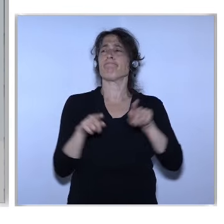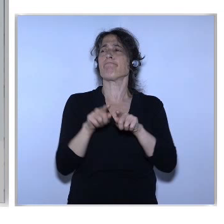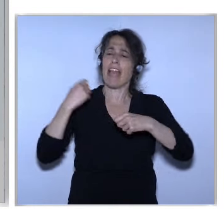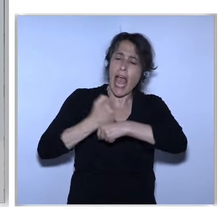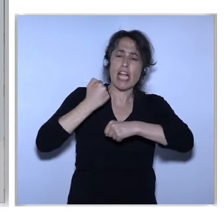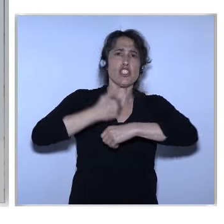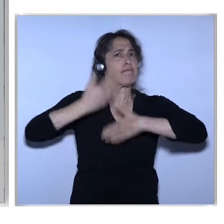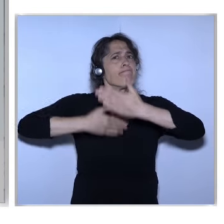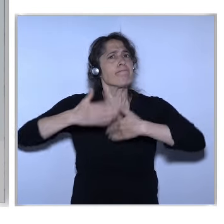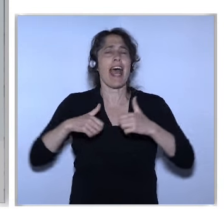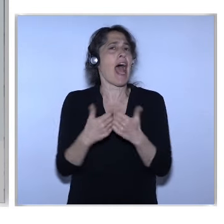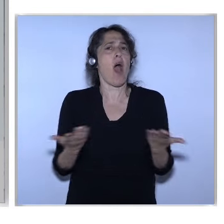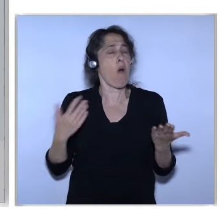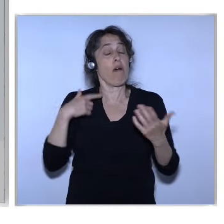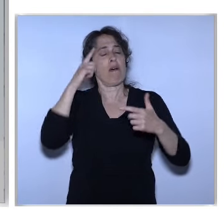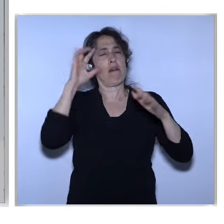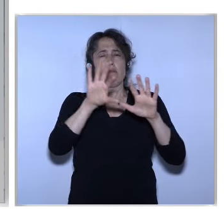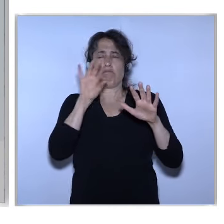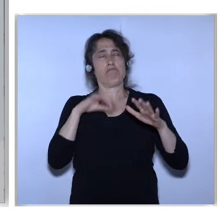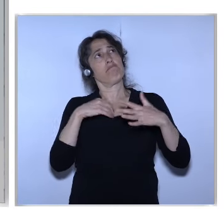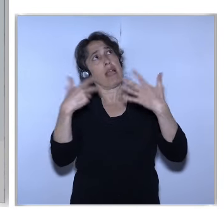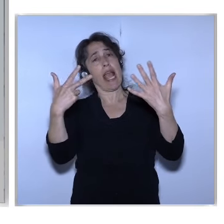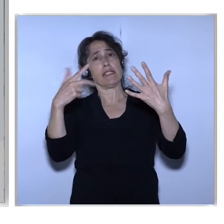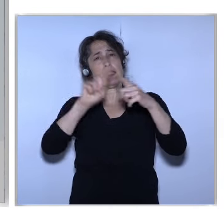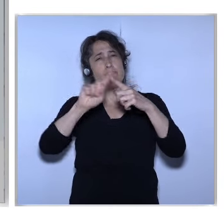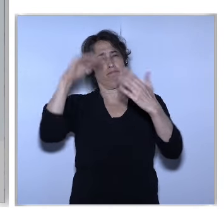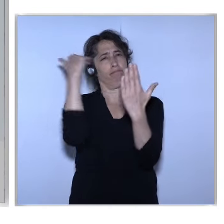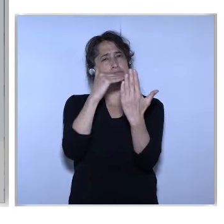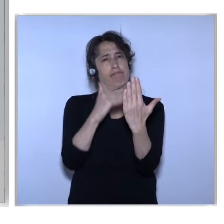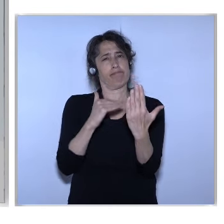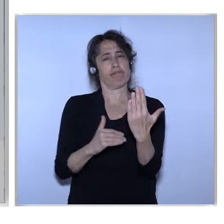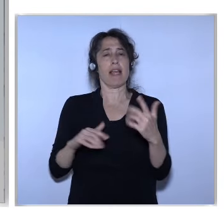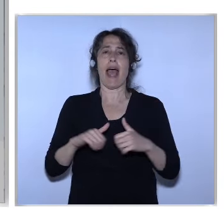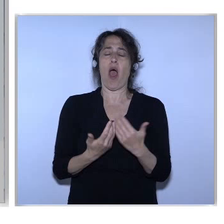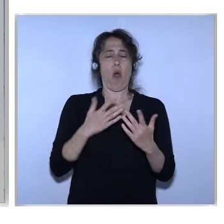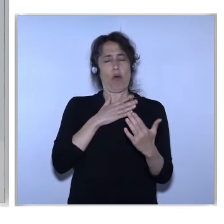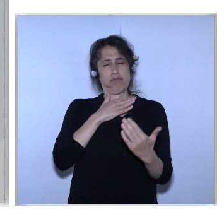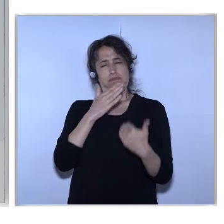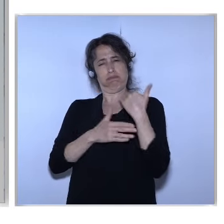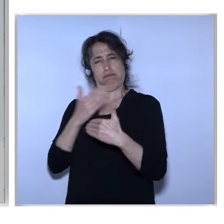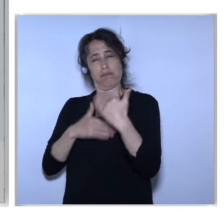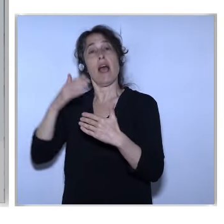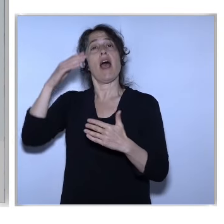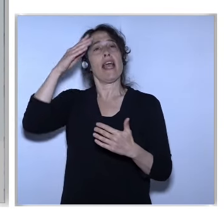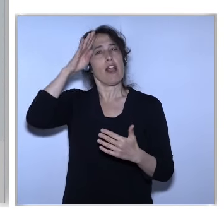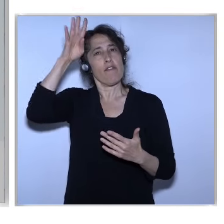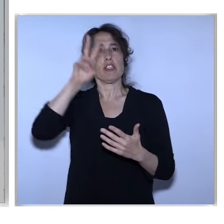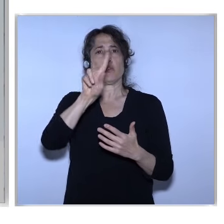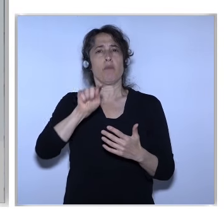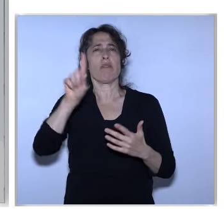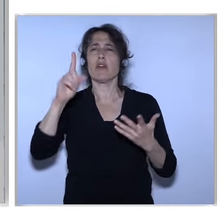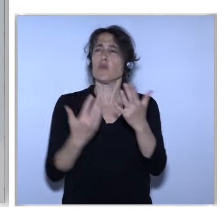realizing Open Innovation In 2.0 This Kind of Step To experimenting Piloting Rapid Prototyping